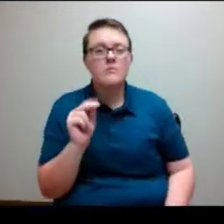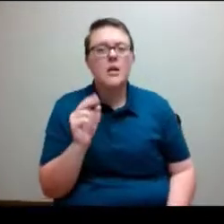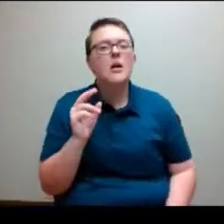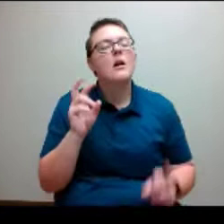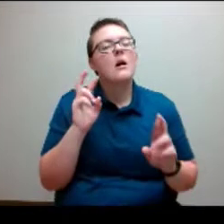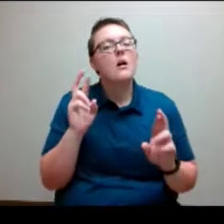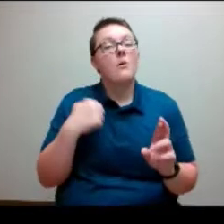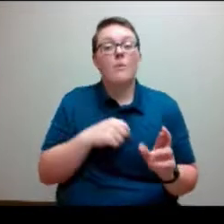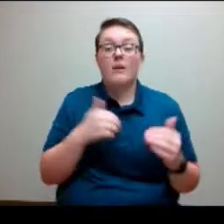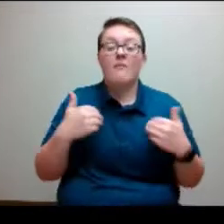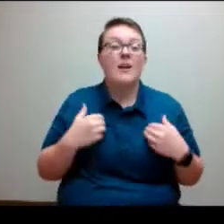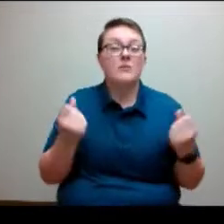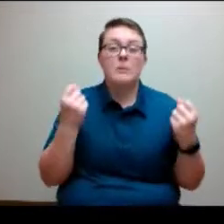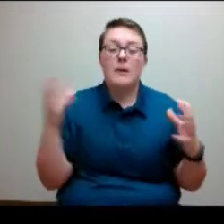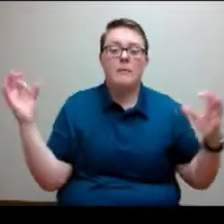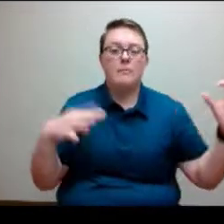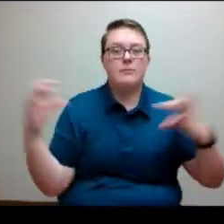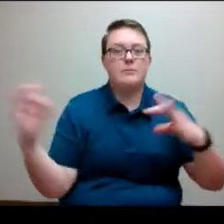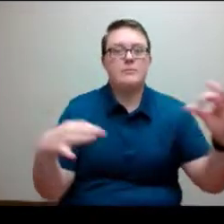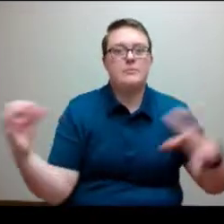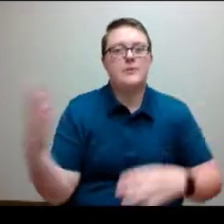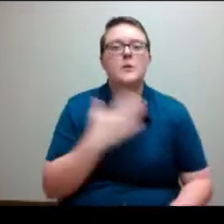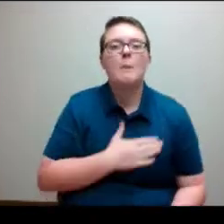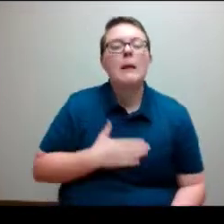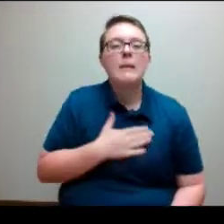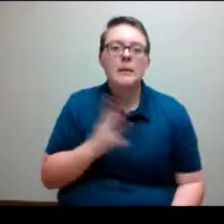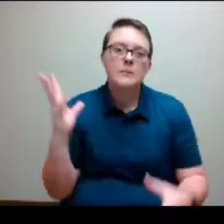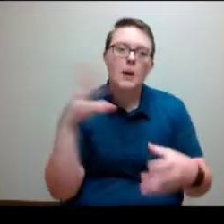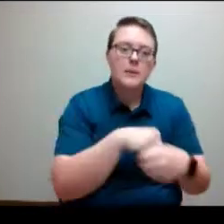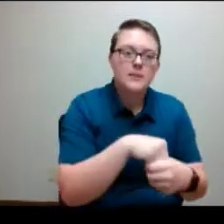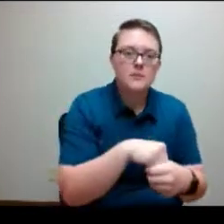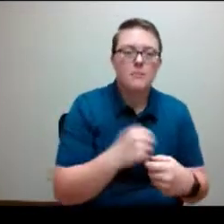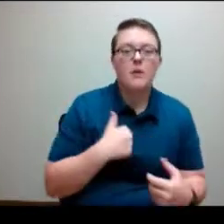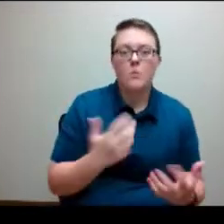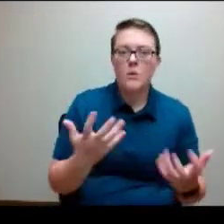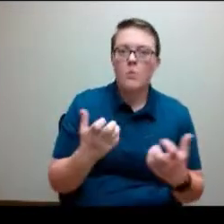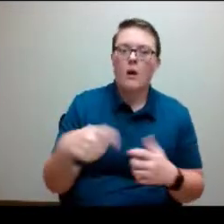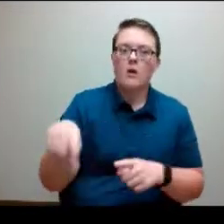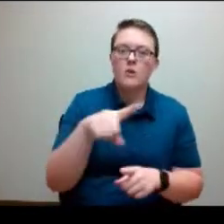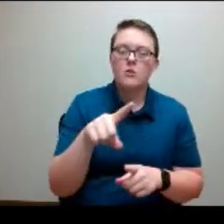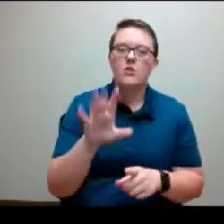this. So please participate fully. want you to be heard.